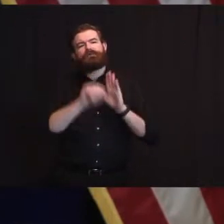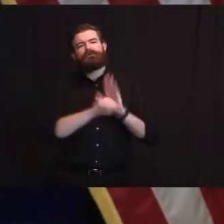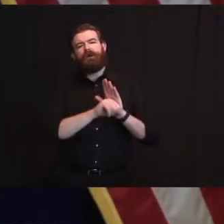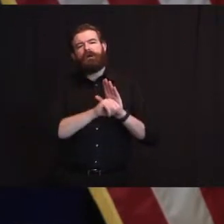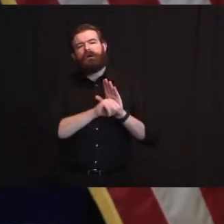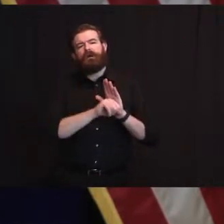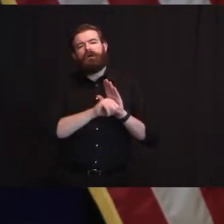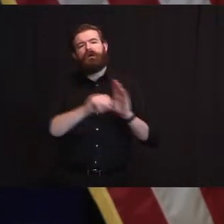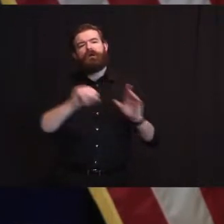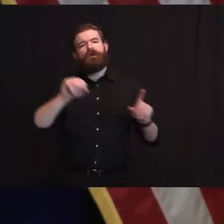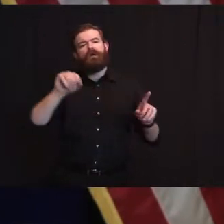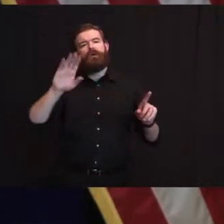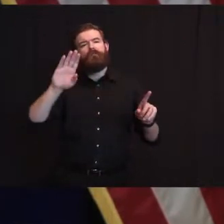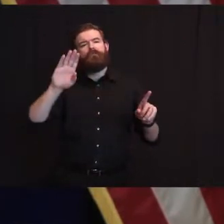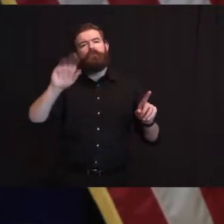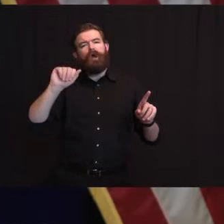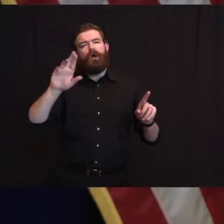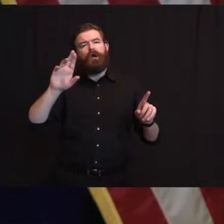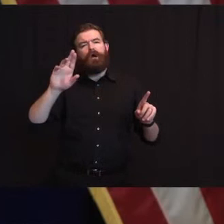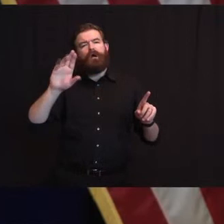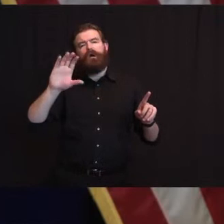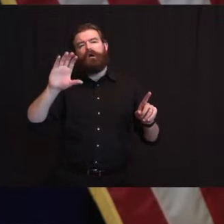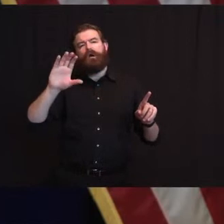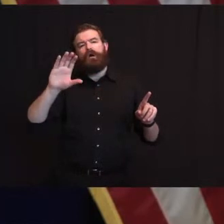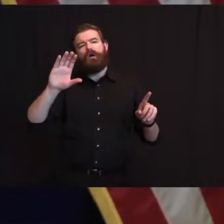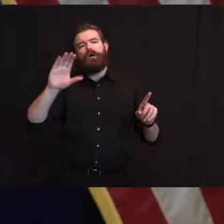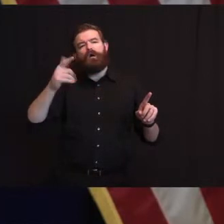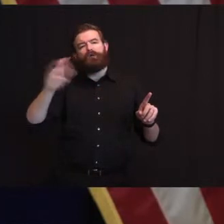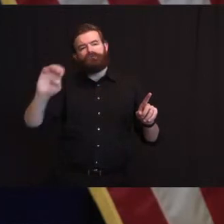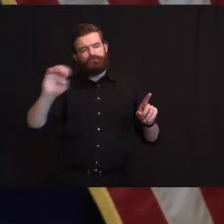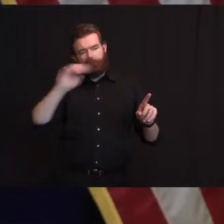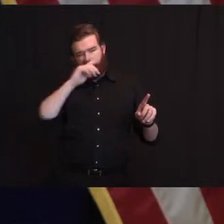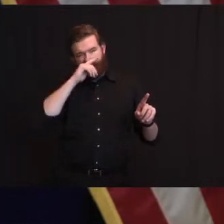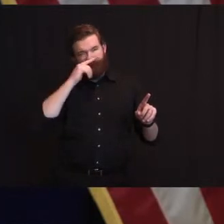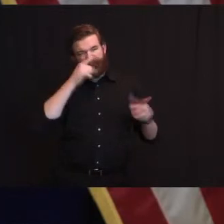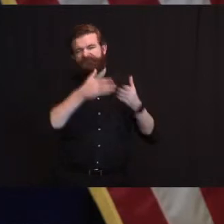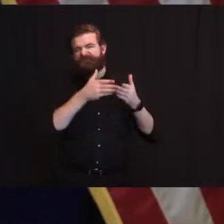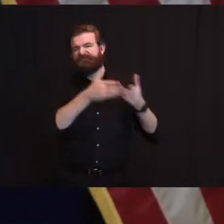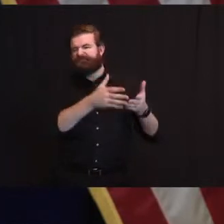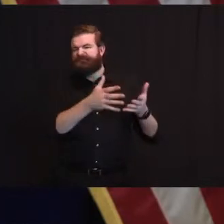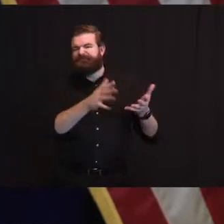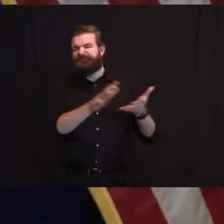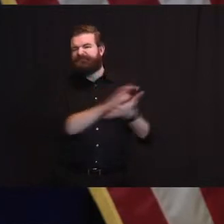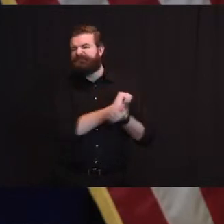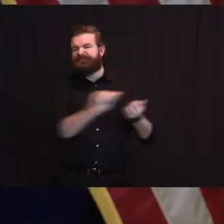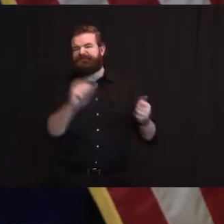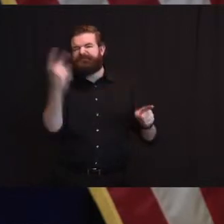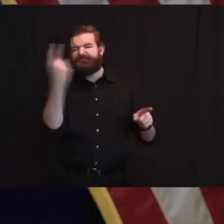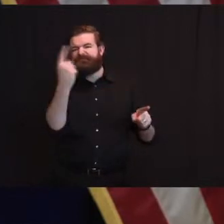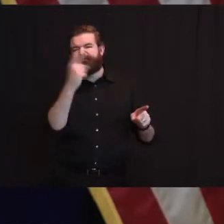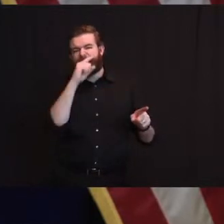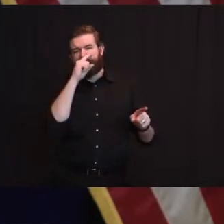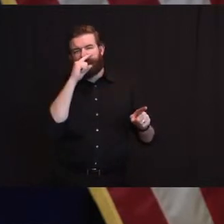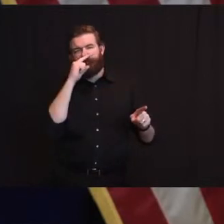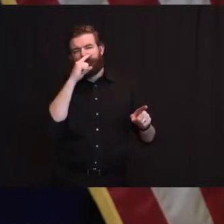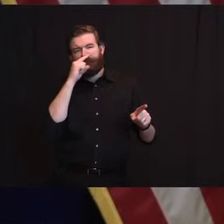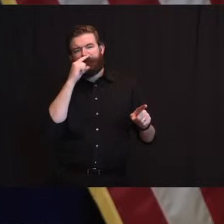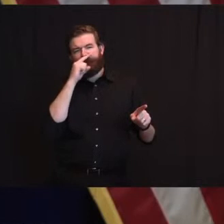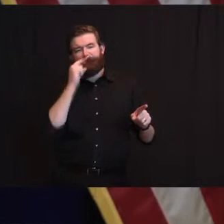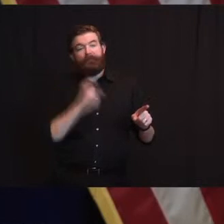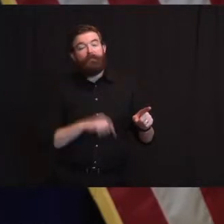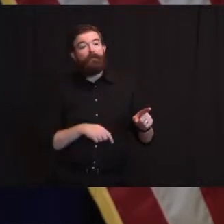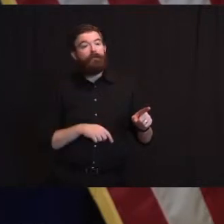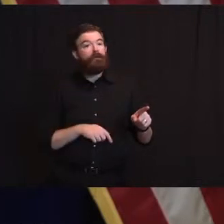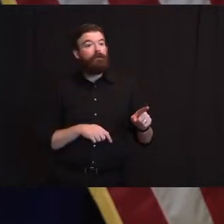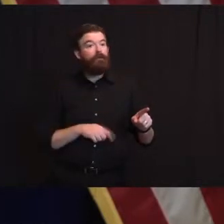all the stakeholders there to see how that's going to impact anything. We don't believe that's going to impact any of the cruise ships or commercial traffic on